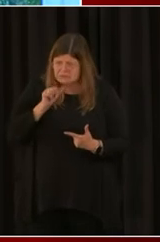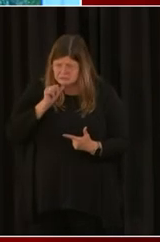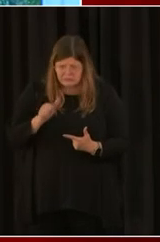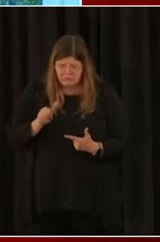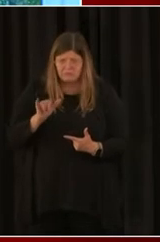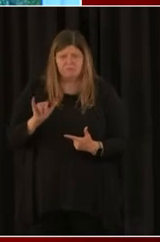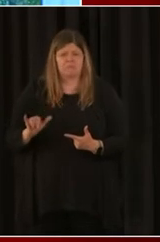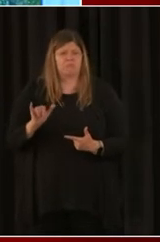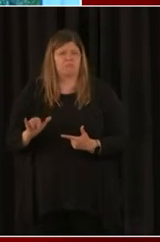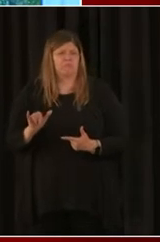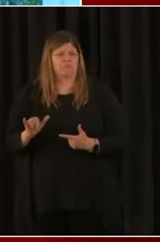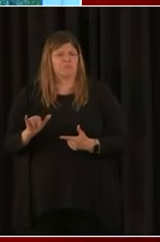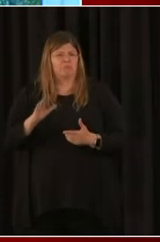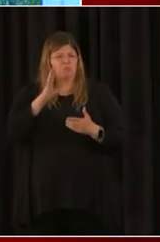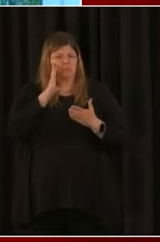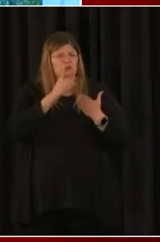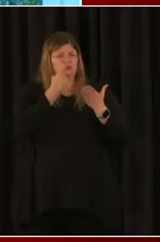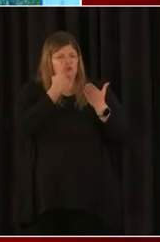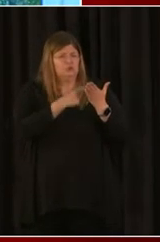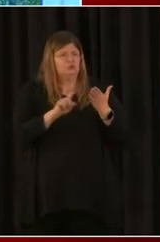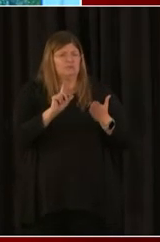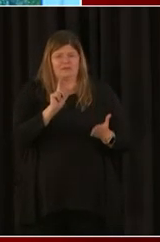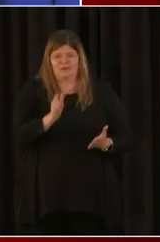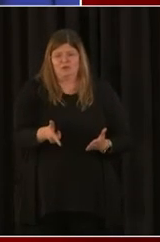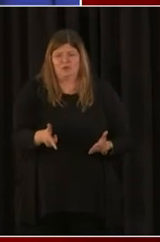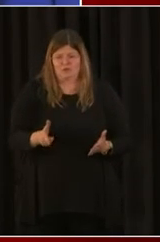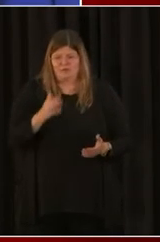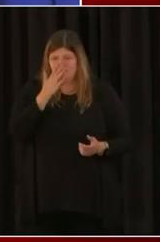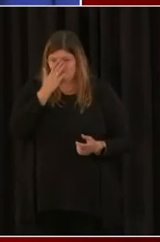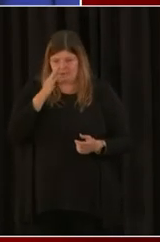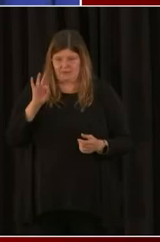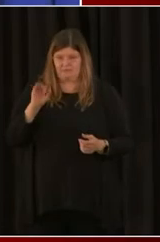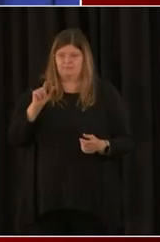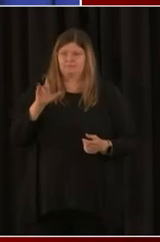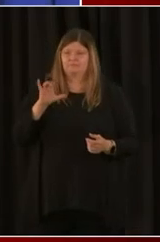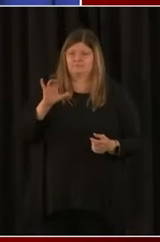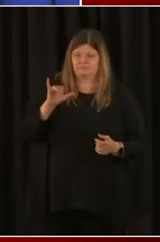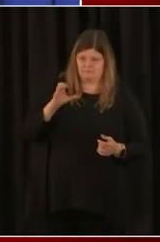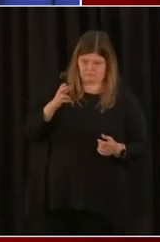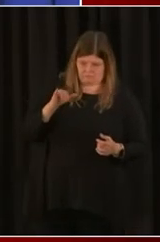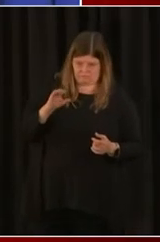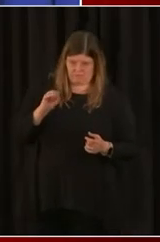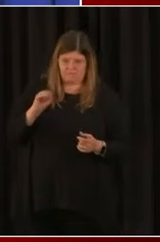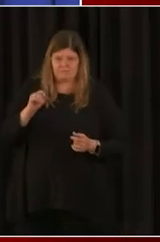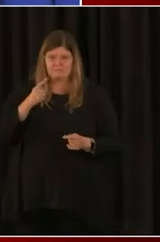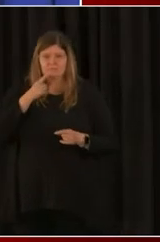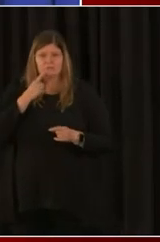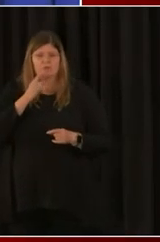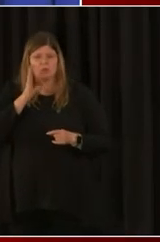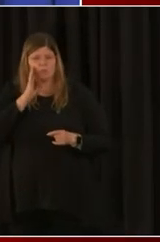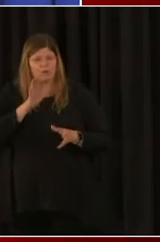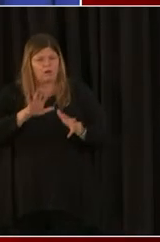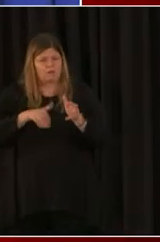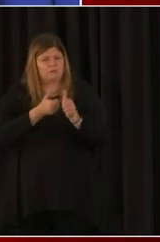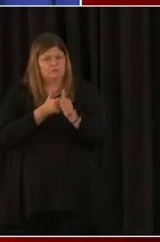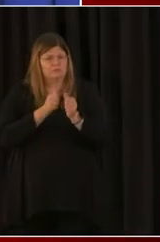All right. So we'll make sure that we also update our website, put on social media when we have confirmation about that being open. So we'll